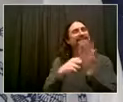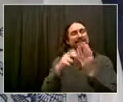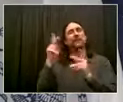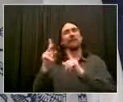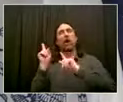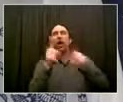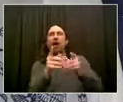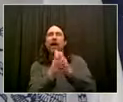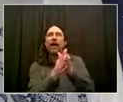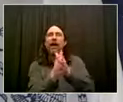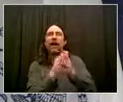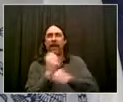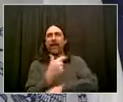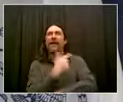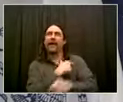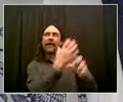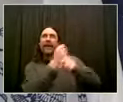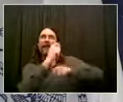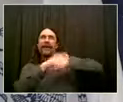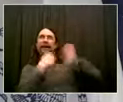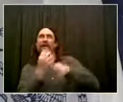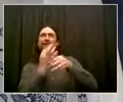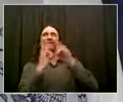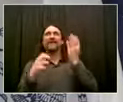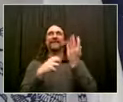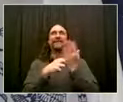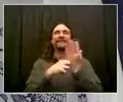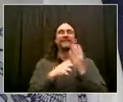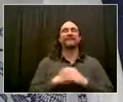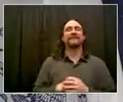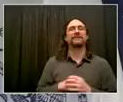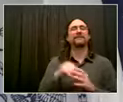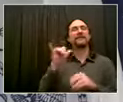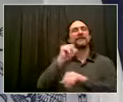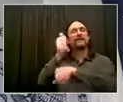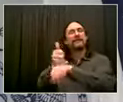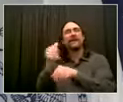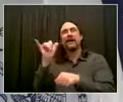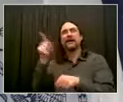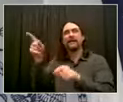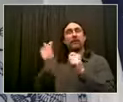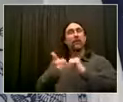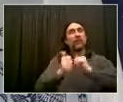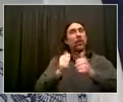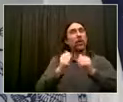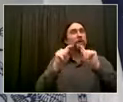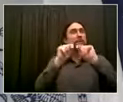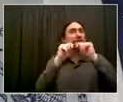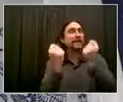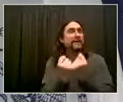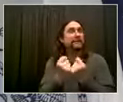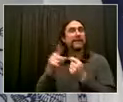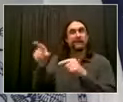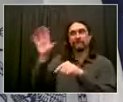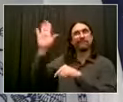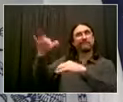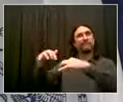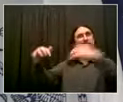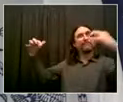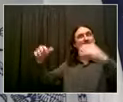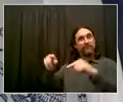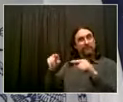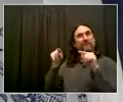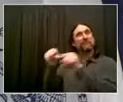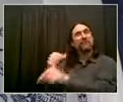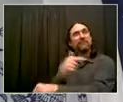sports teams, entertainment venues, restaurants. We're going to be looking to do incentives just like that to give people great opportunities